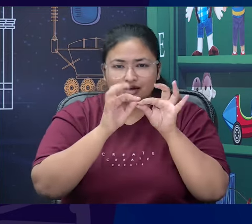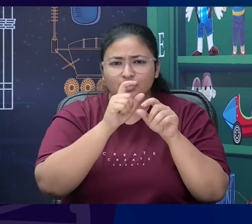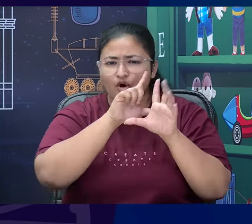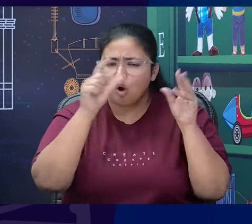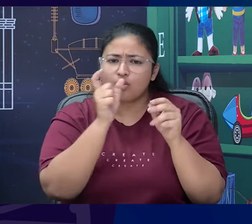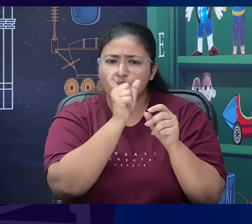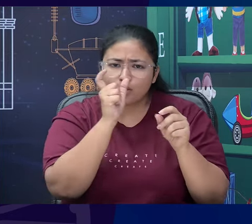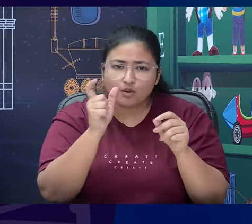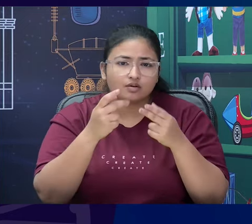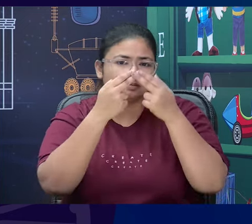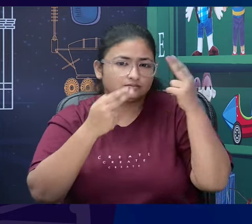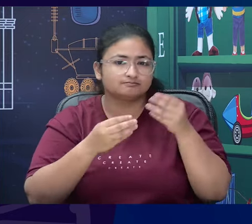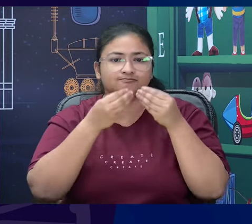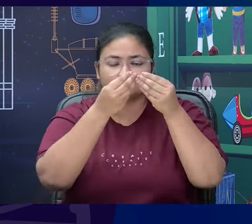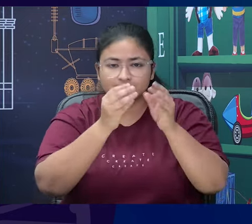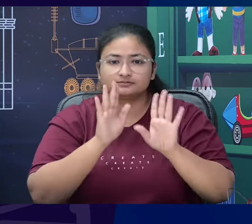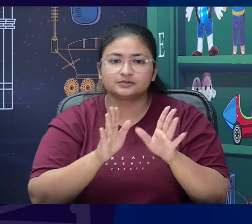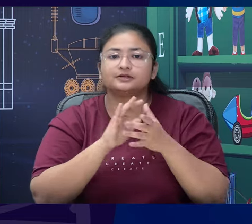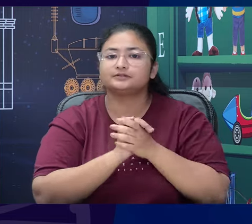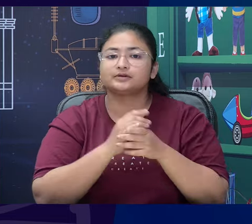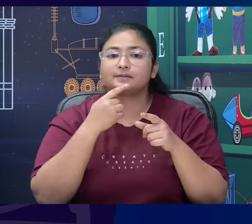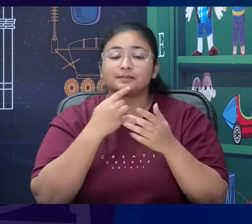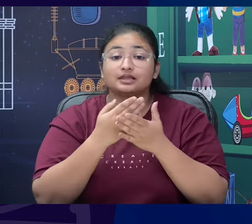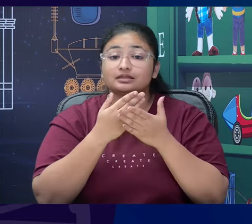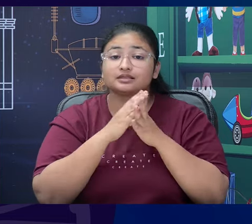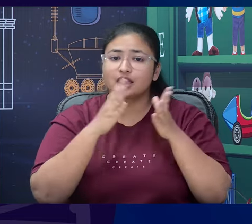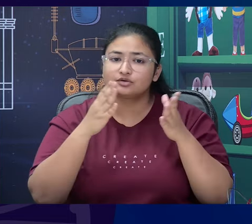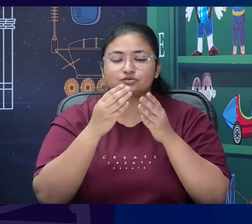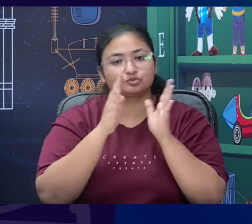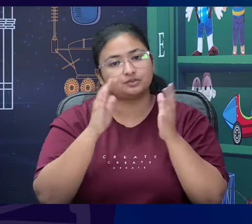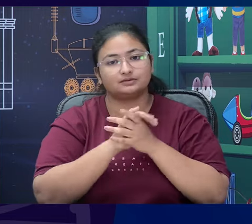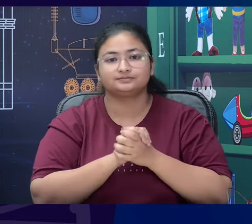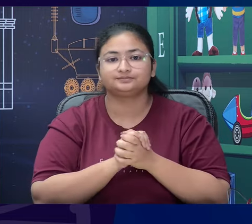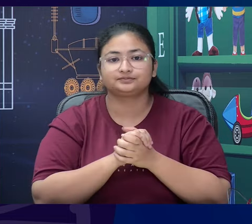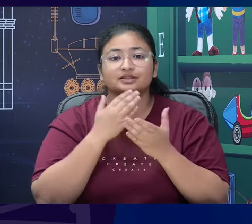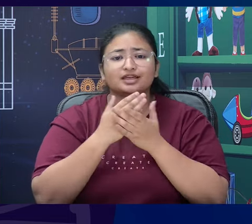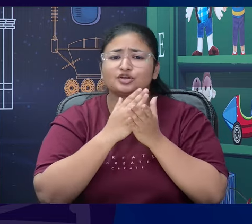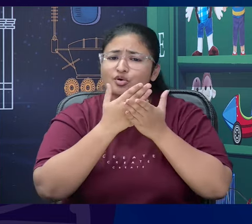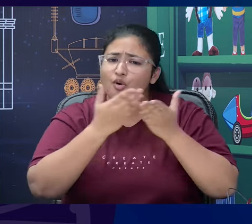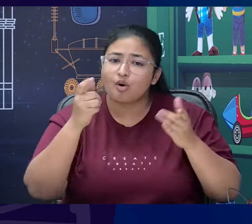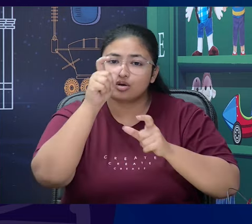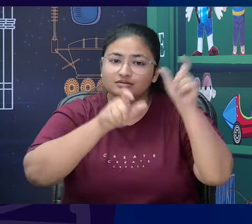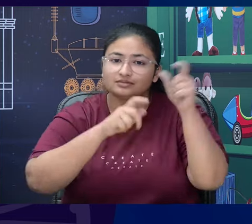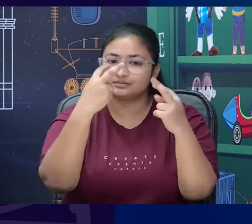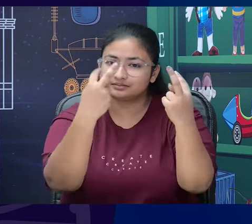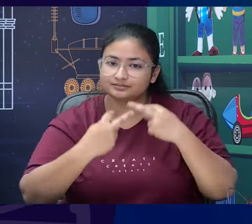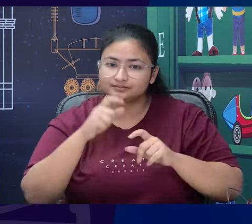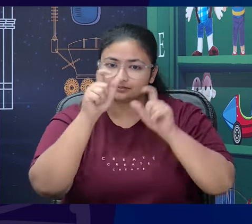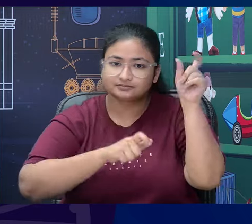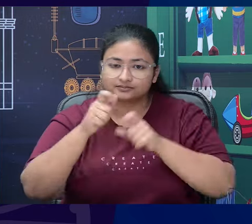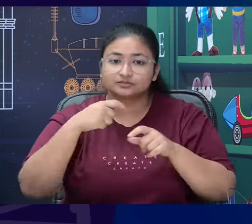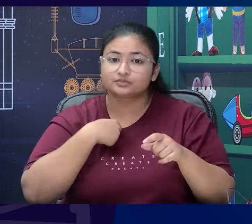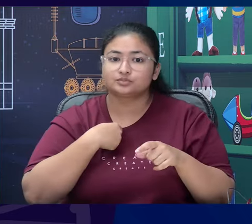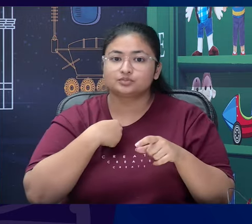every word to all our viewers and thank you for being with us. Thank you to each and every viewer and I am sure